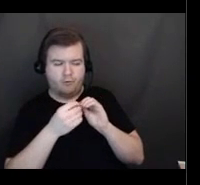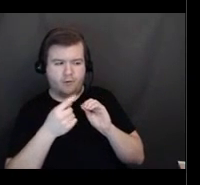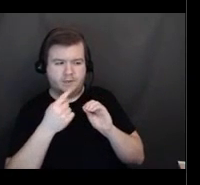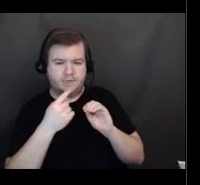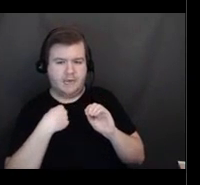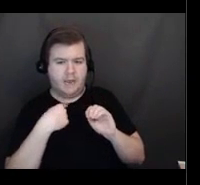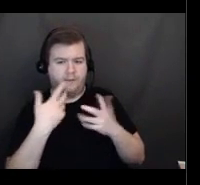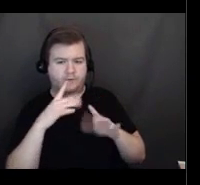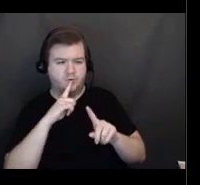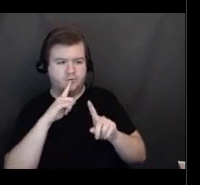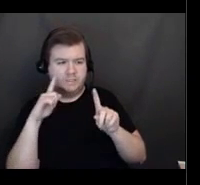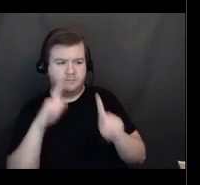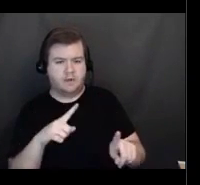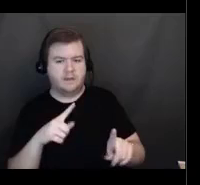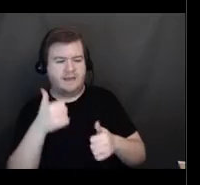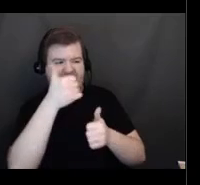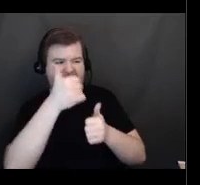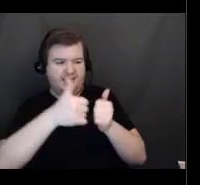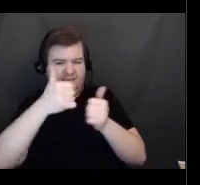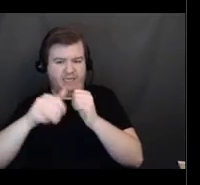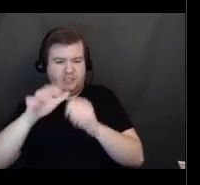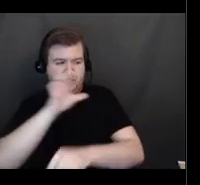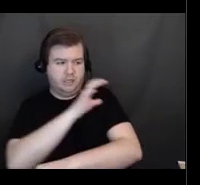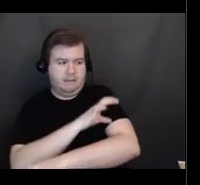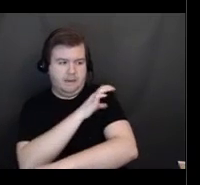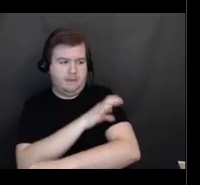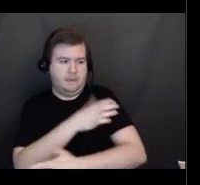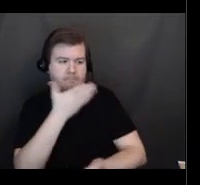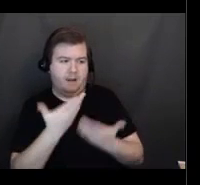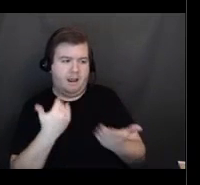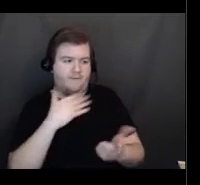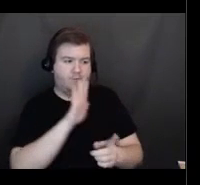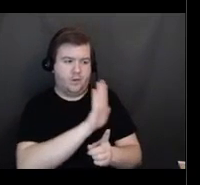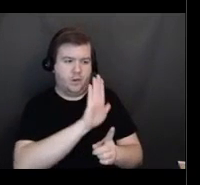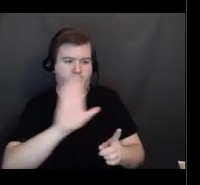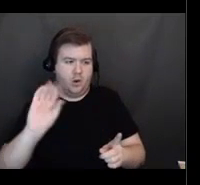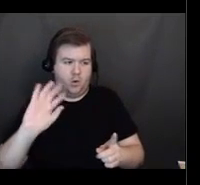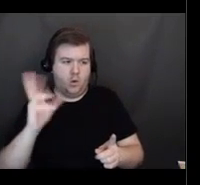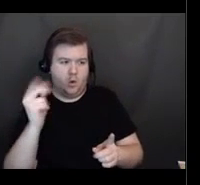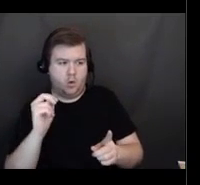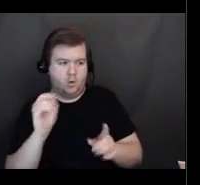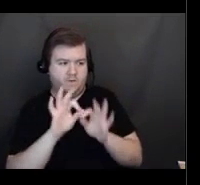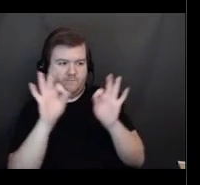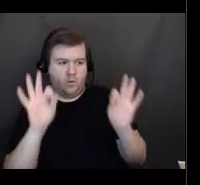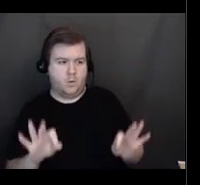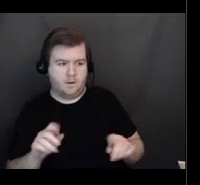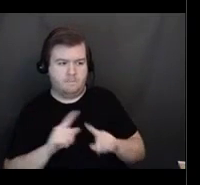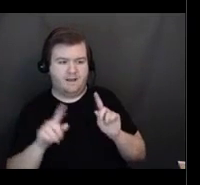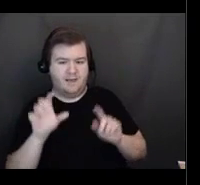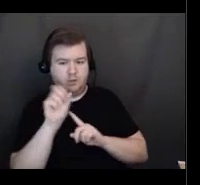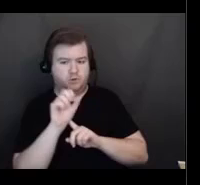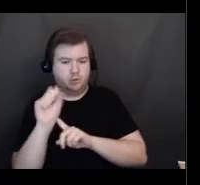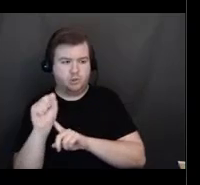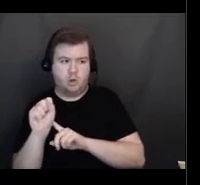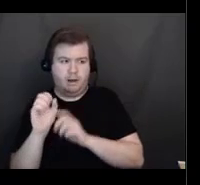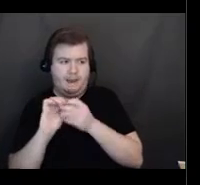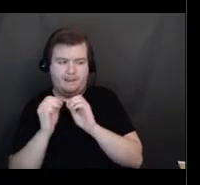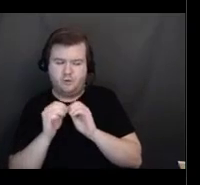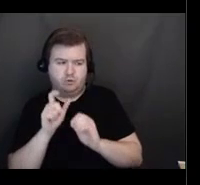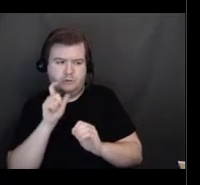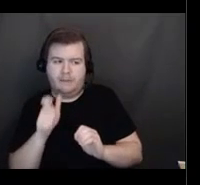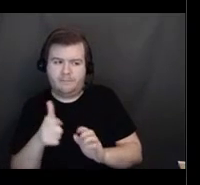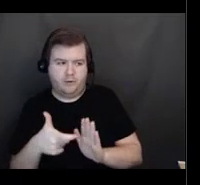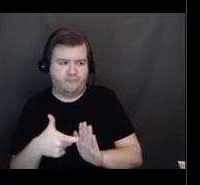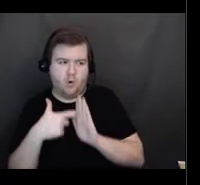clinic could have their own forms for people to fill out, but social security number should not be a required data